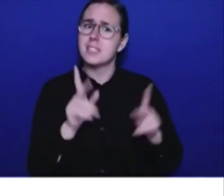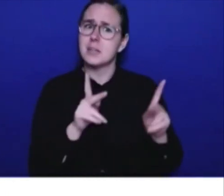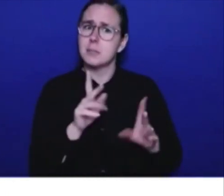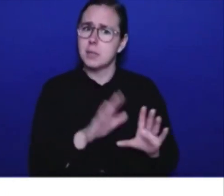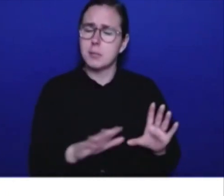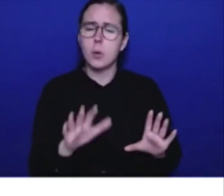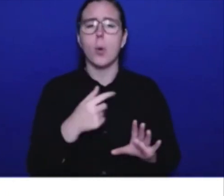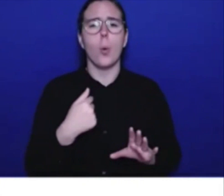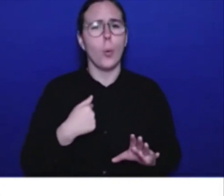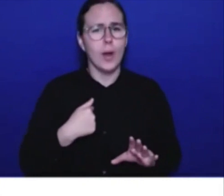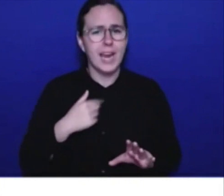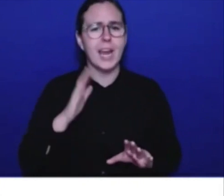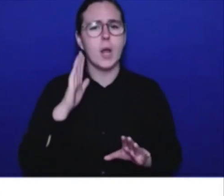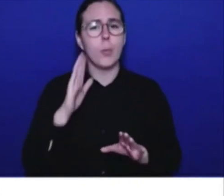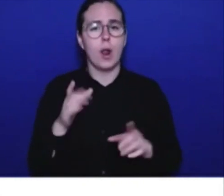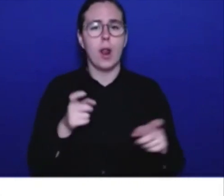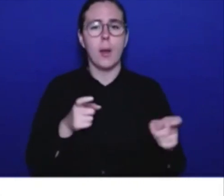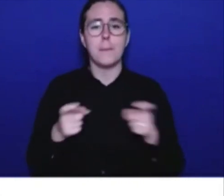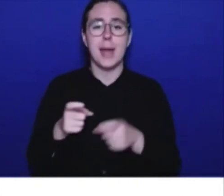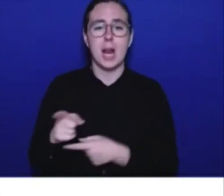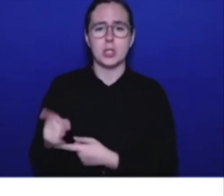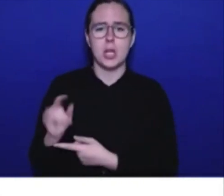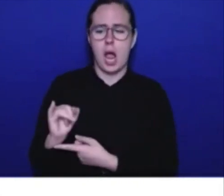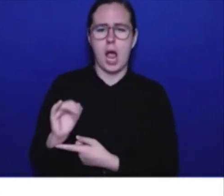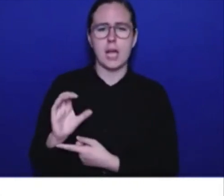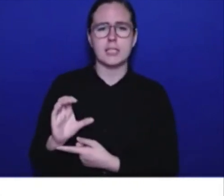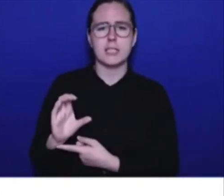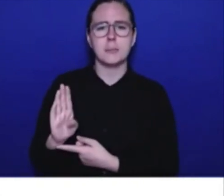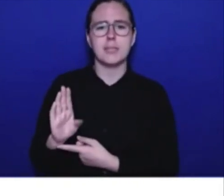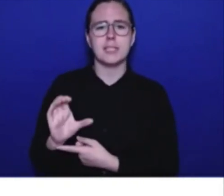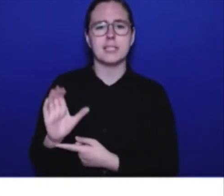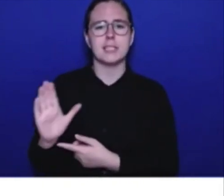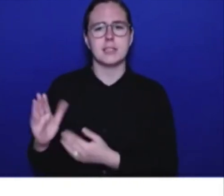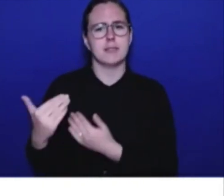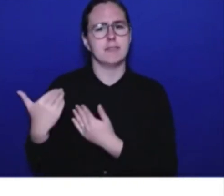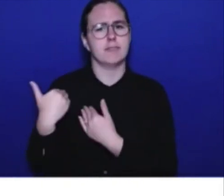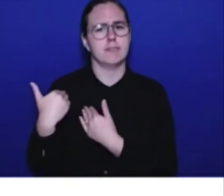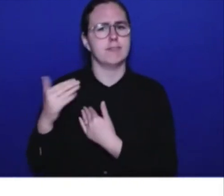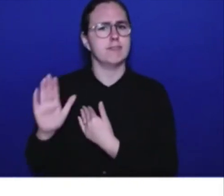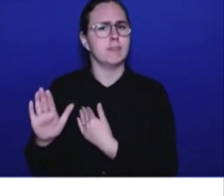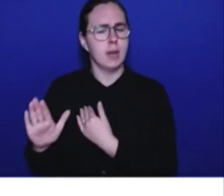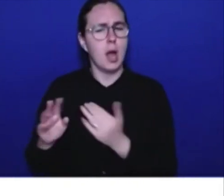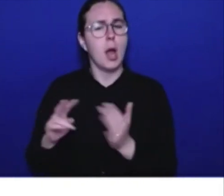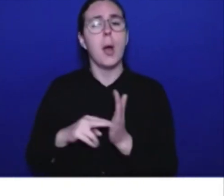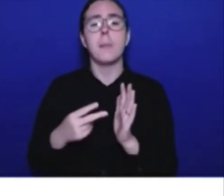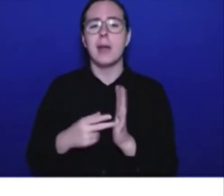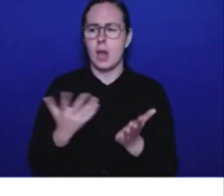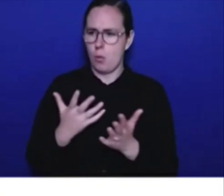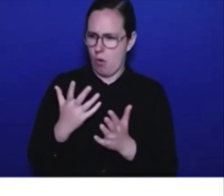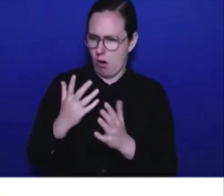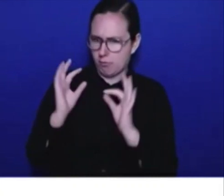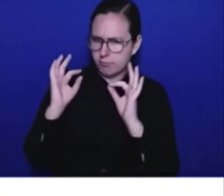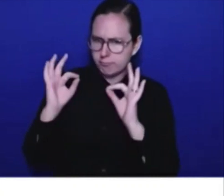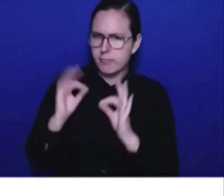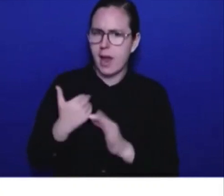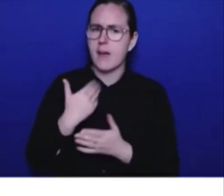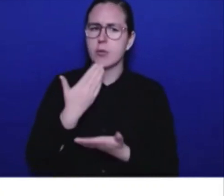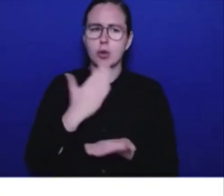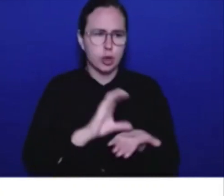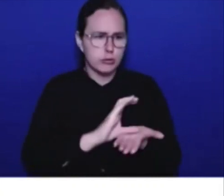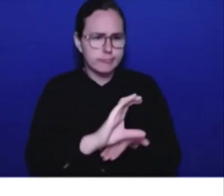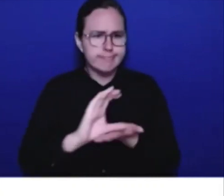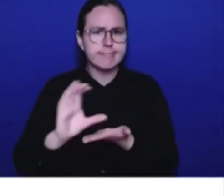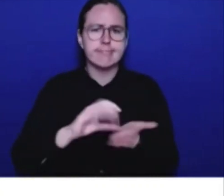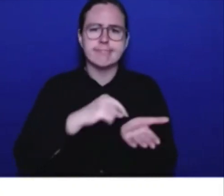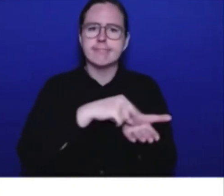so that they have the resources available to ensure good benefits to British Columbians that are injured in a crash. Now, we're going to see continual